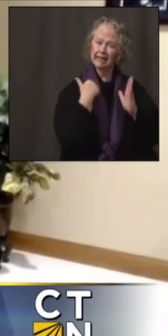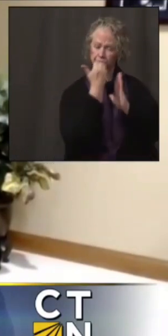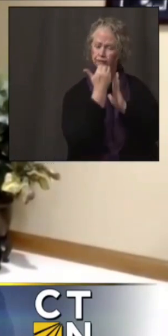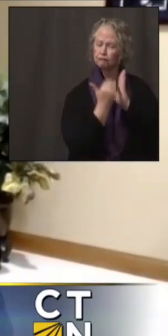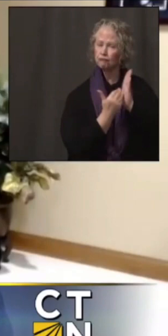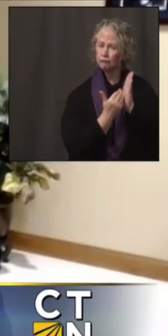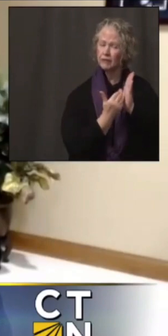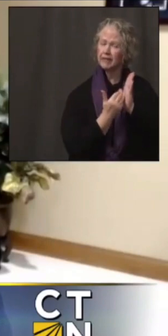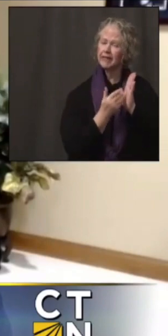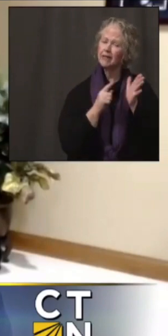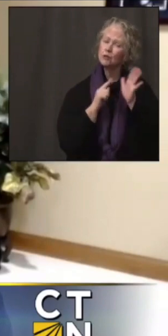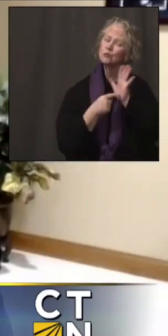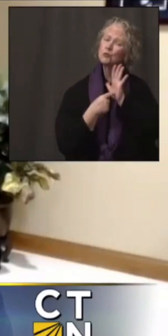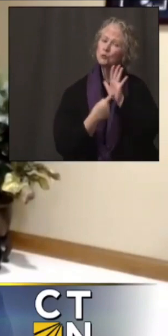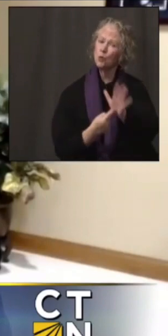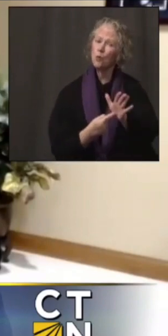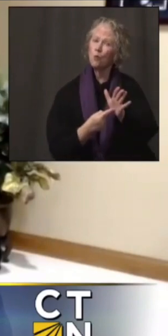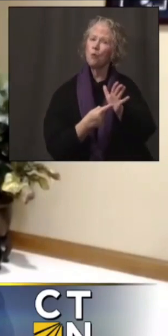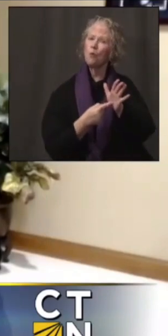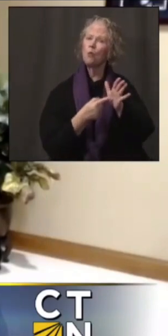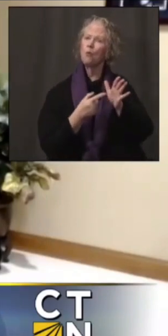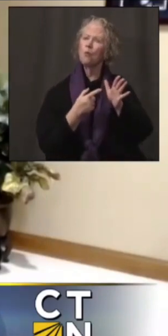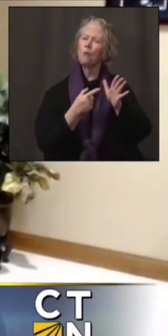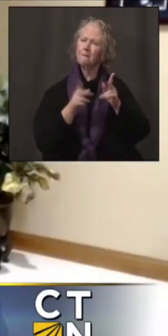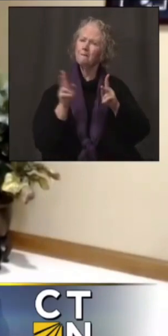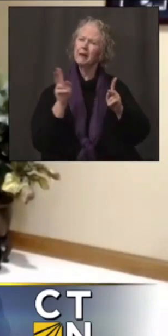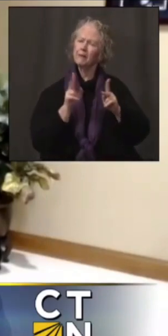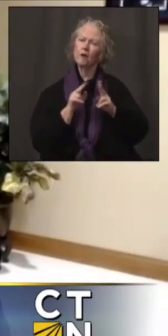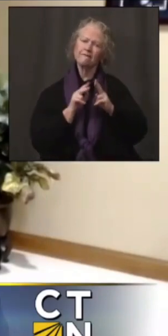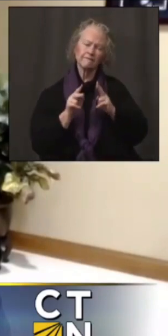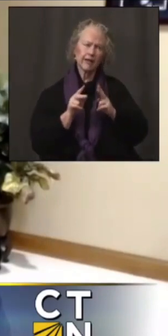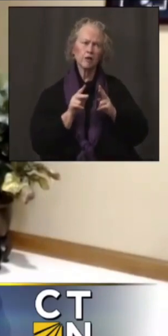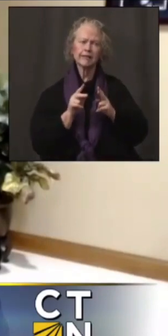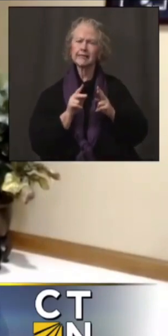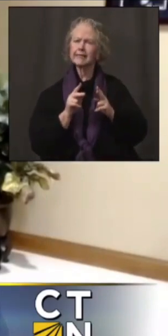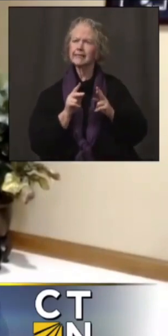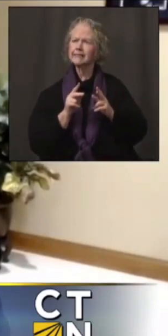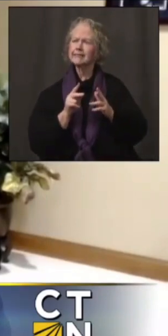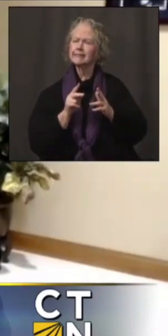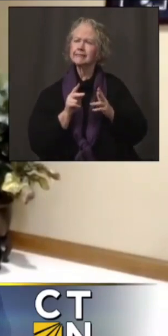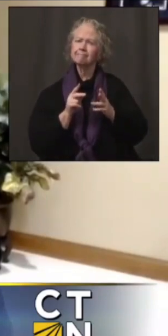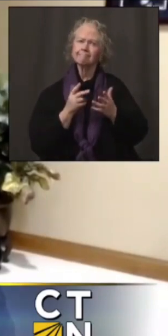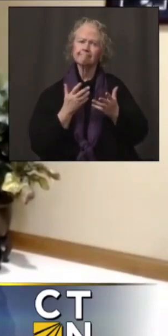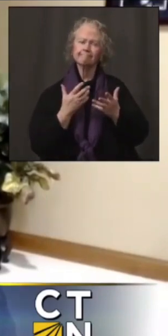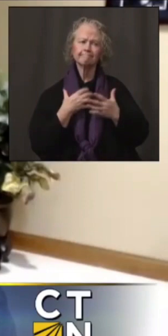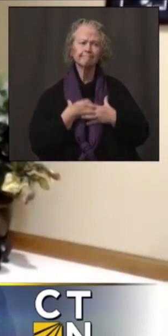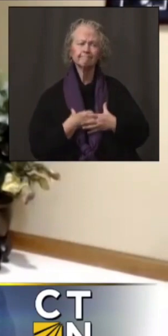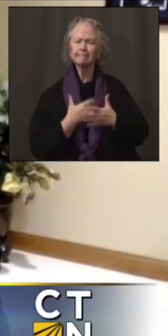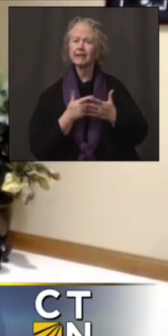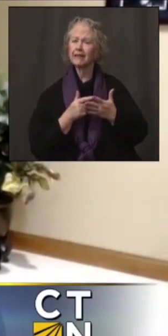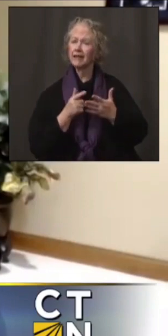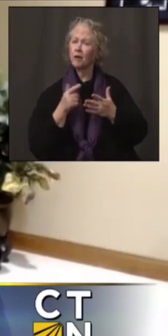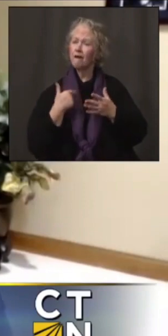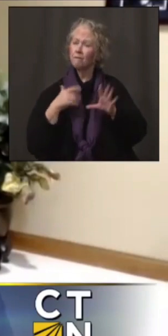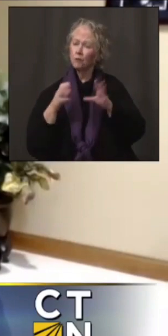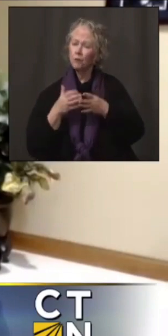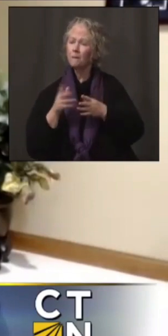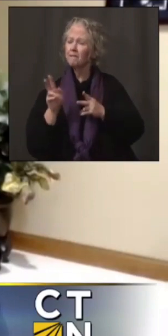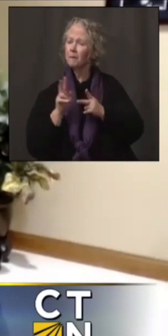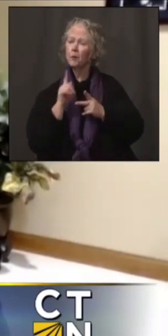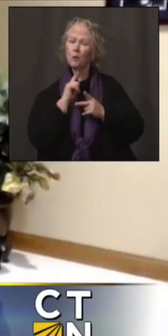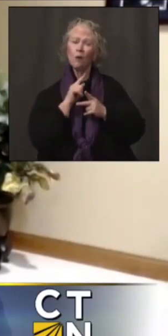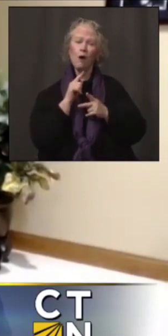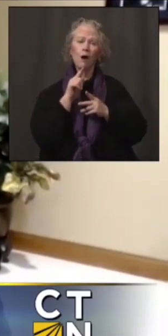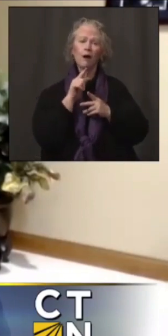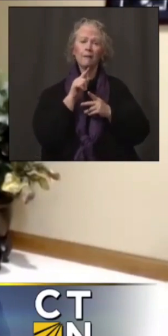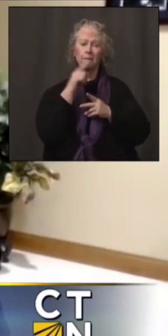think really highlighted, uh, the passion that was expressed in the conversation. That is, that we have a group of brown and black, uh, citizens that